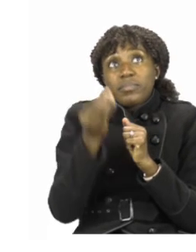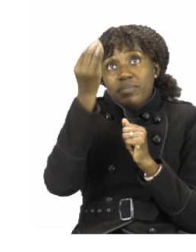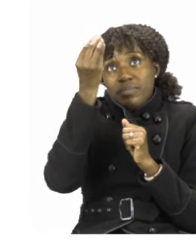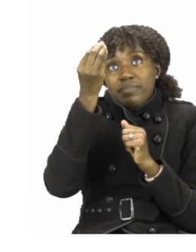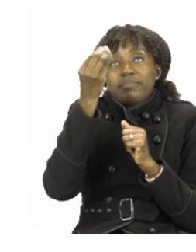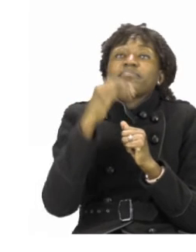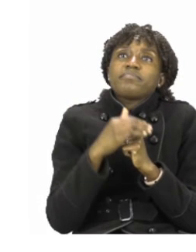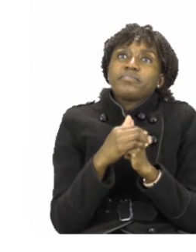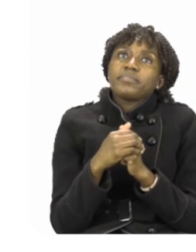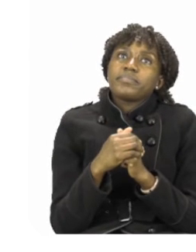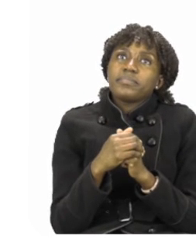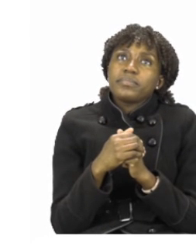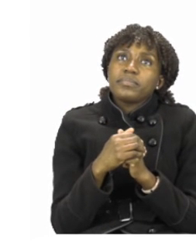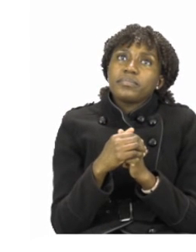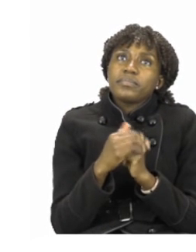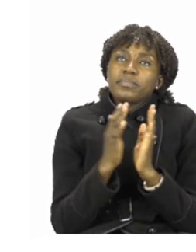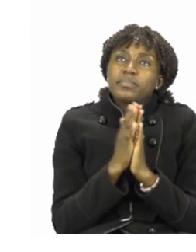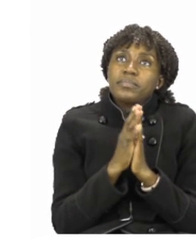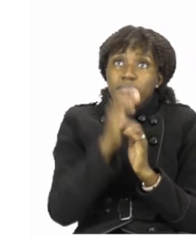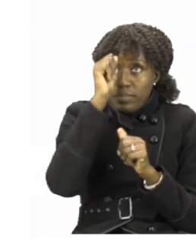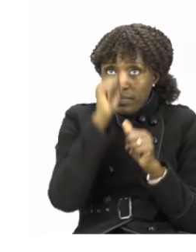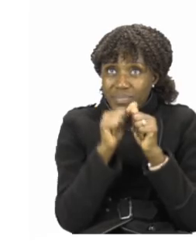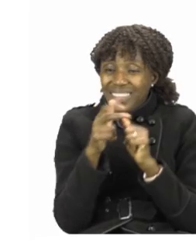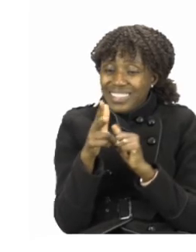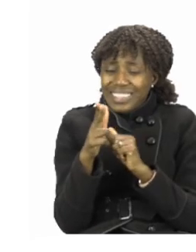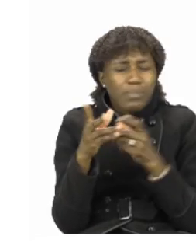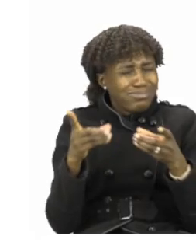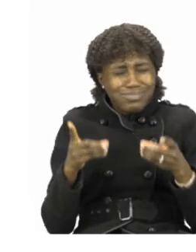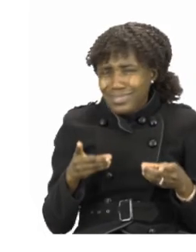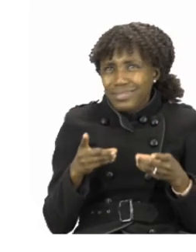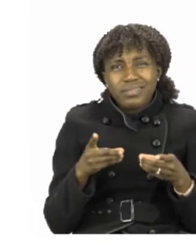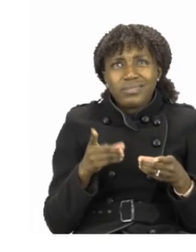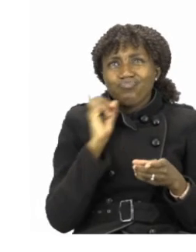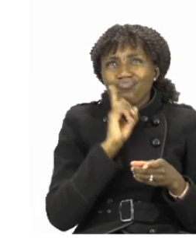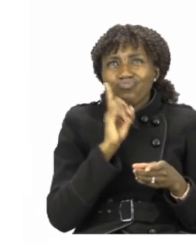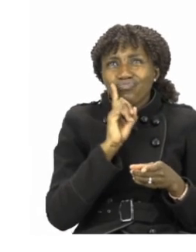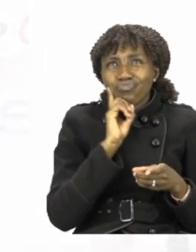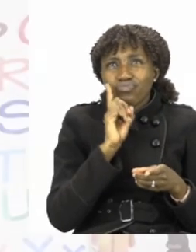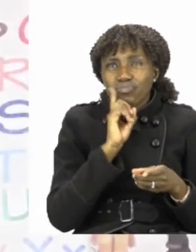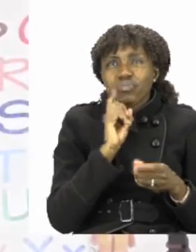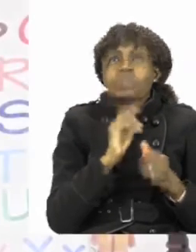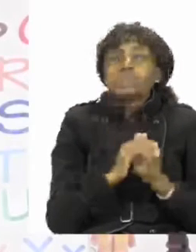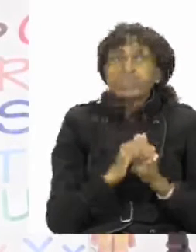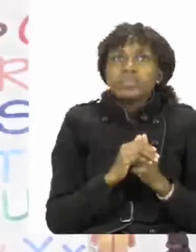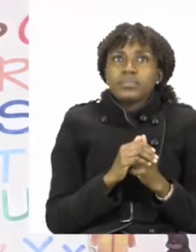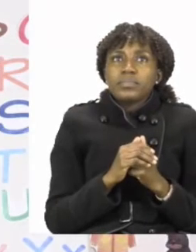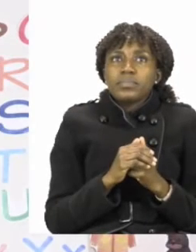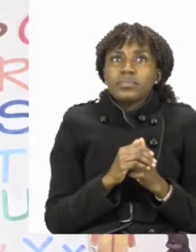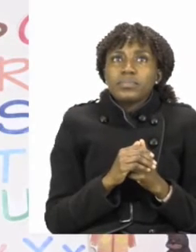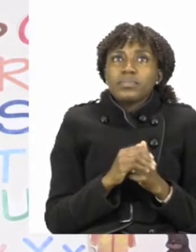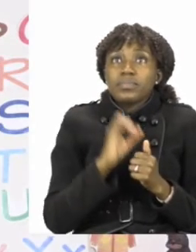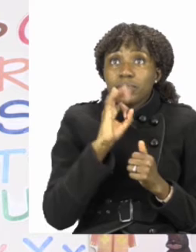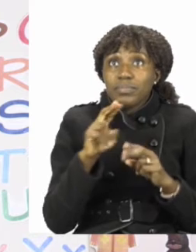home. Remember boys and girls, a pair of scissors can be very, very dangerous. So if you're going to use